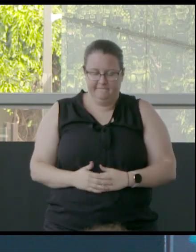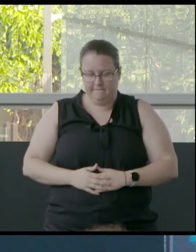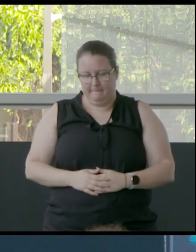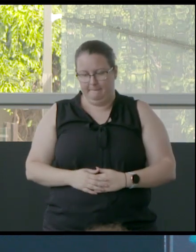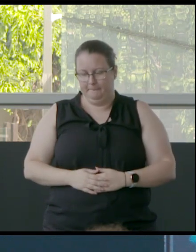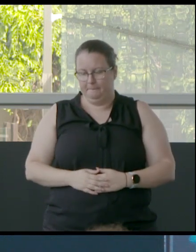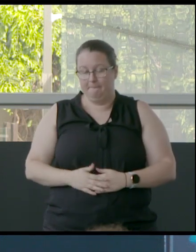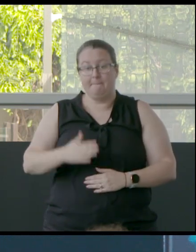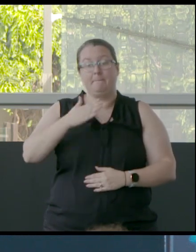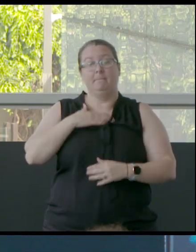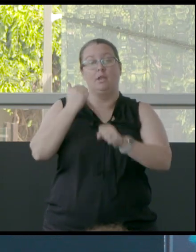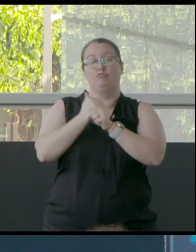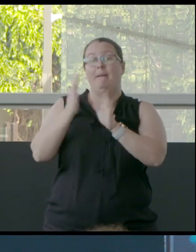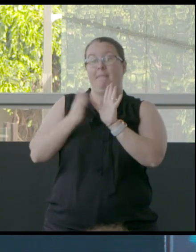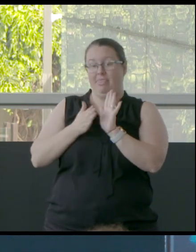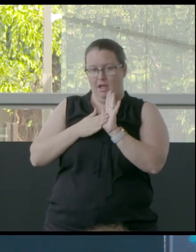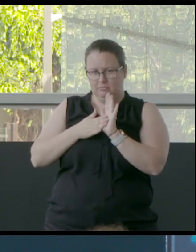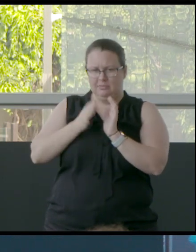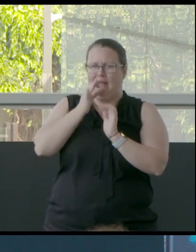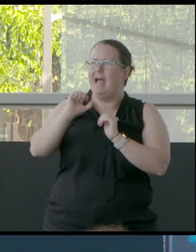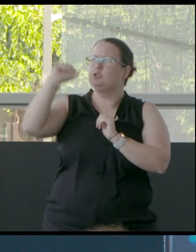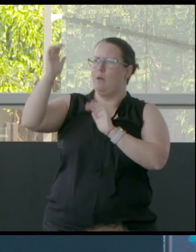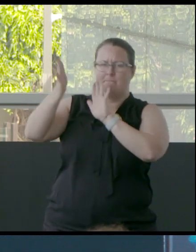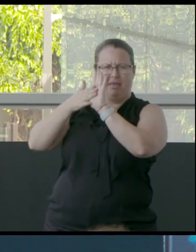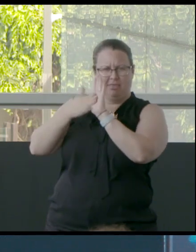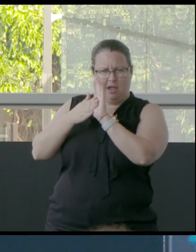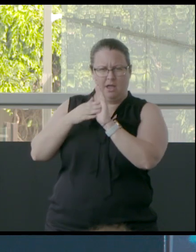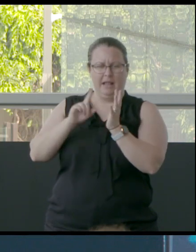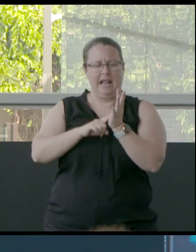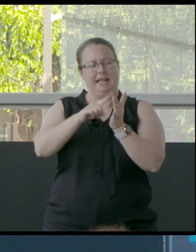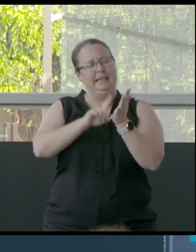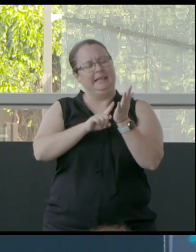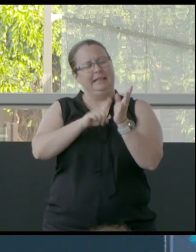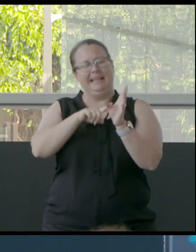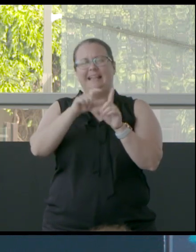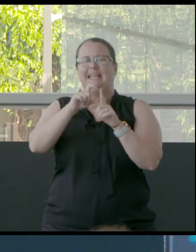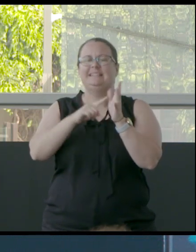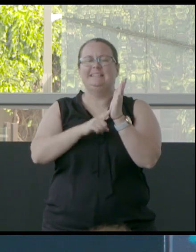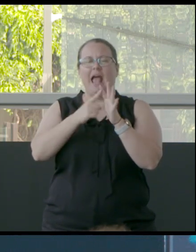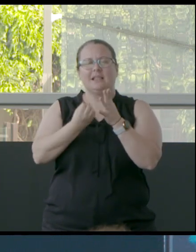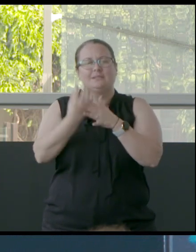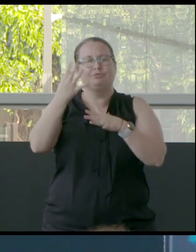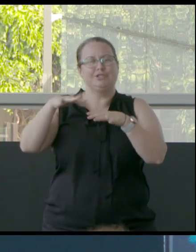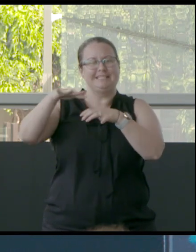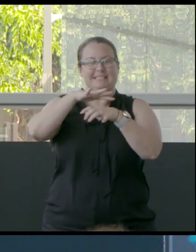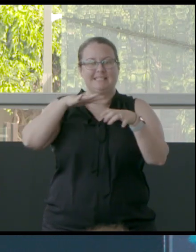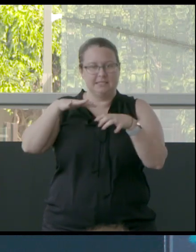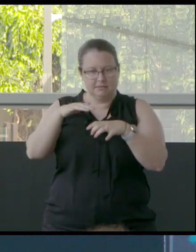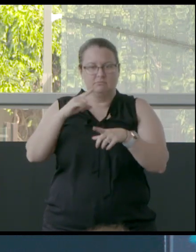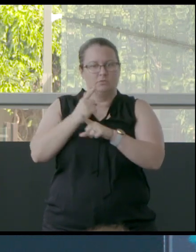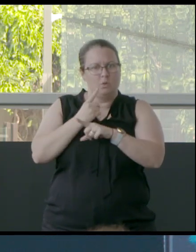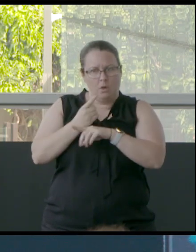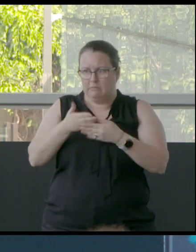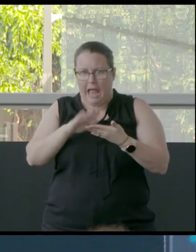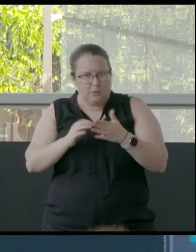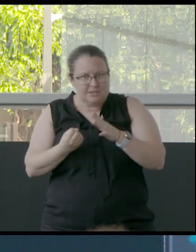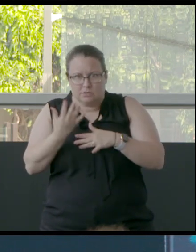And my grandmother was asking her mother about a place at Lillydale Springs when she was a child, they used to go there. And she said, how